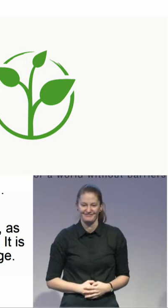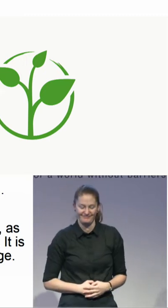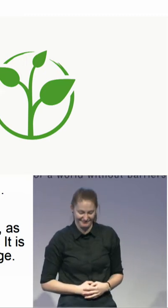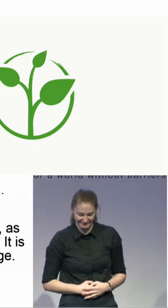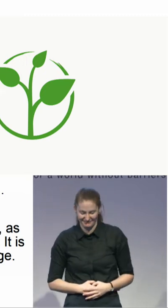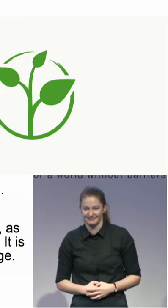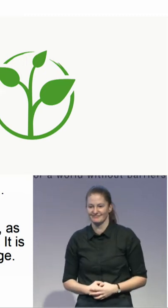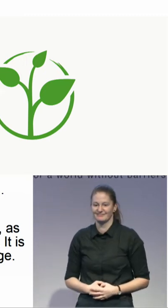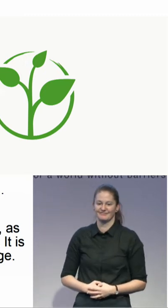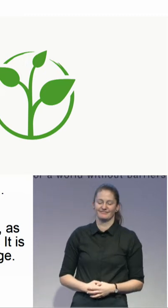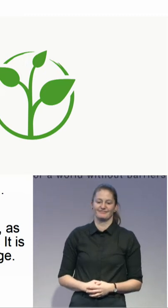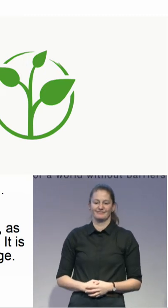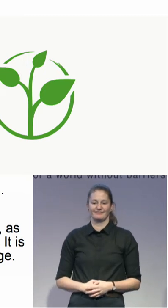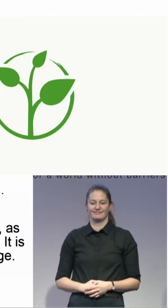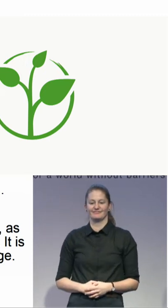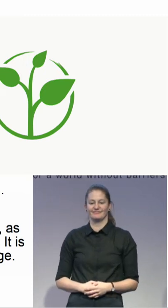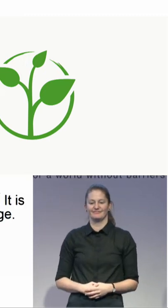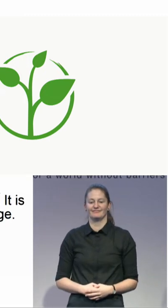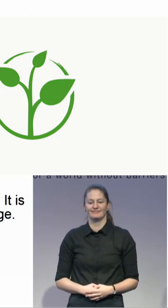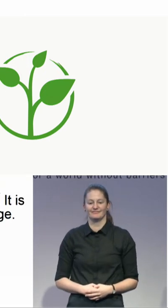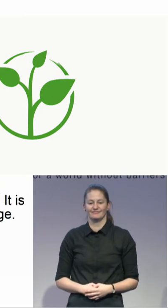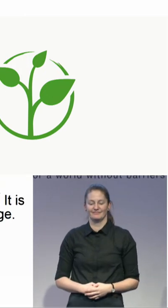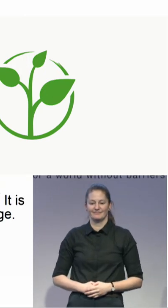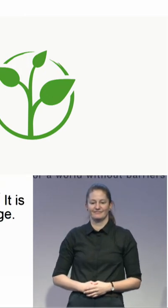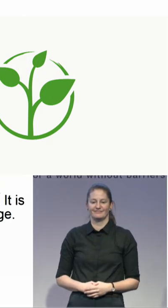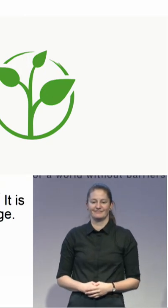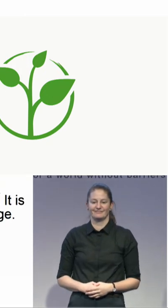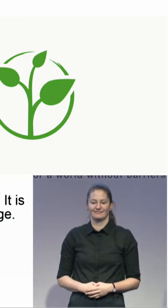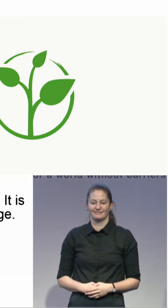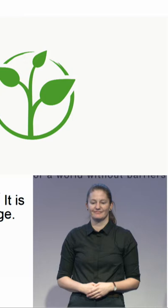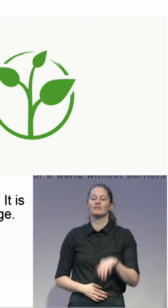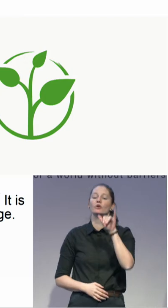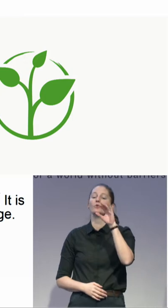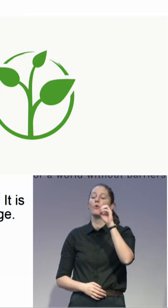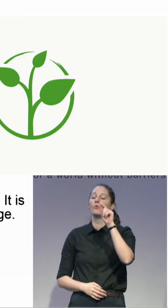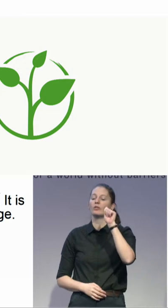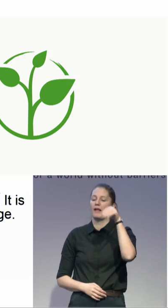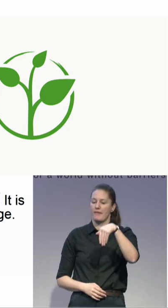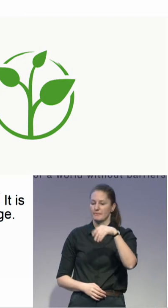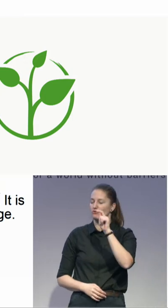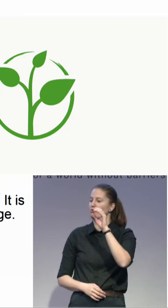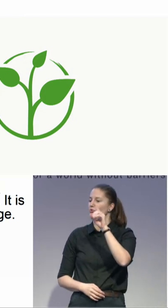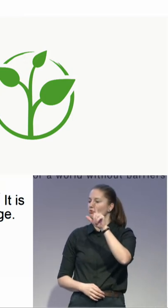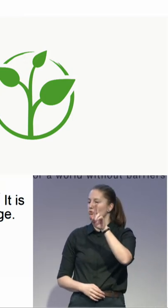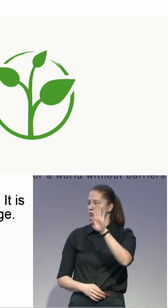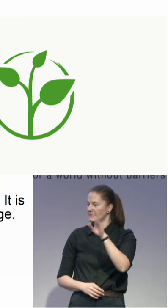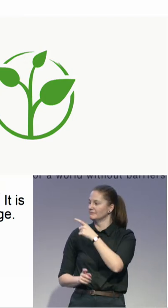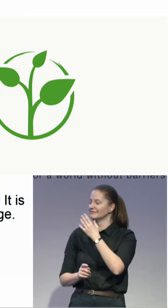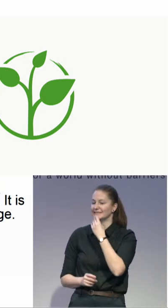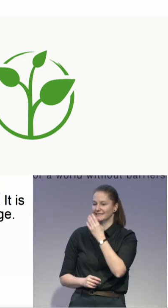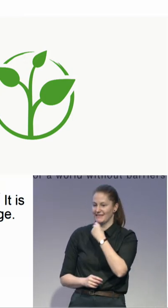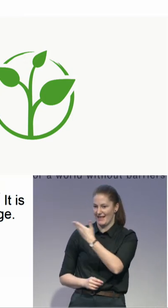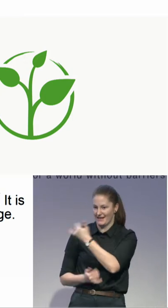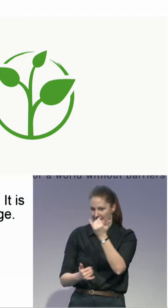So, now we come to Jotam and Israel. And in the preparation of this session, I learned that Matz and